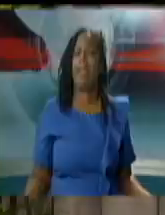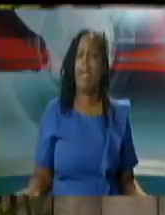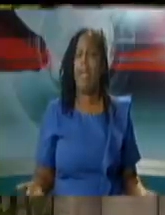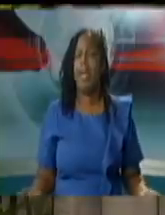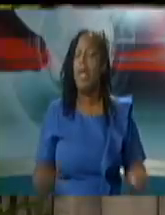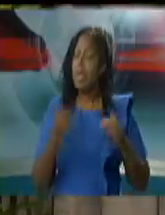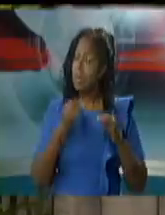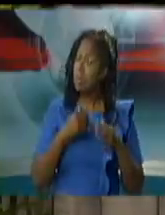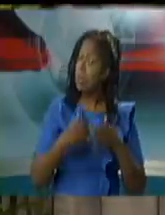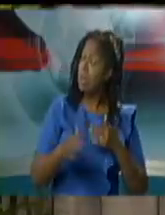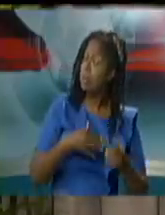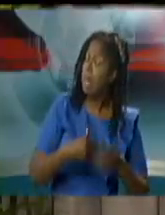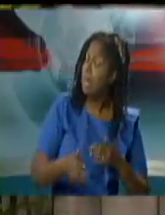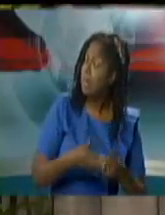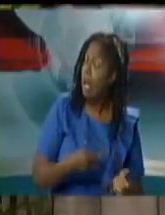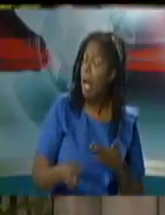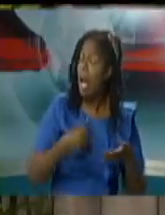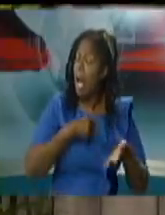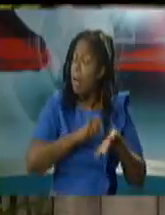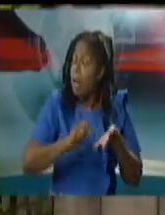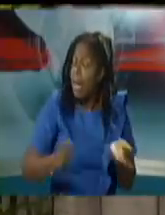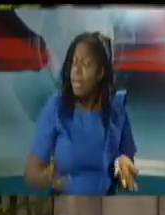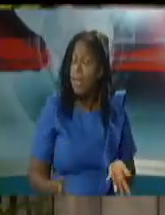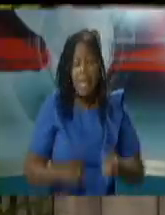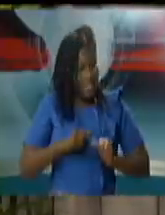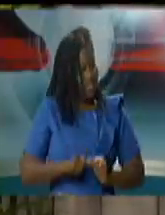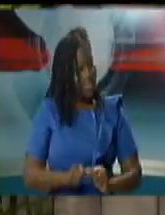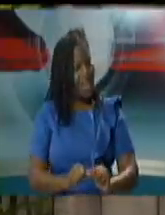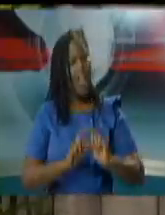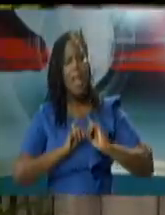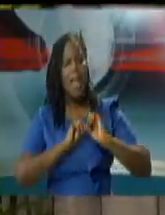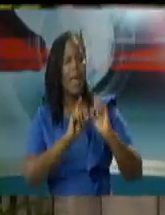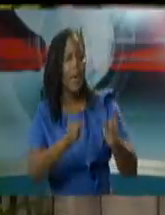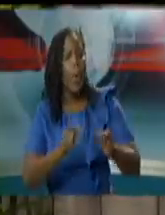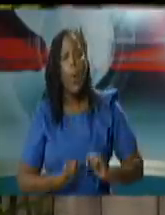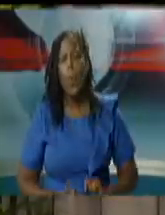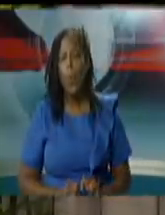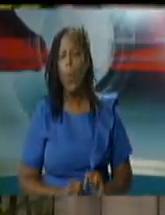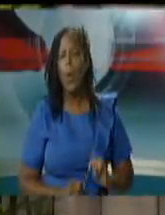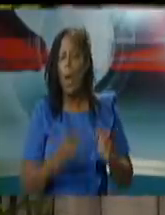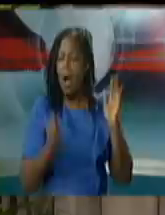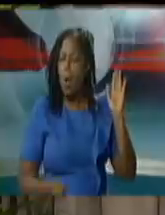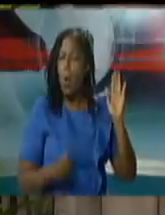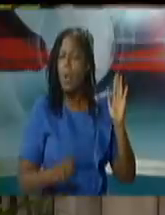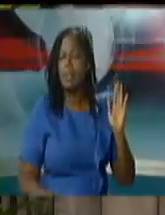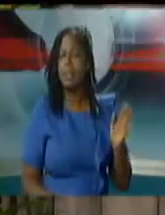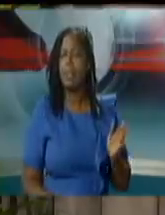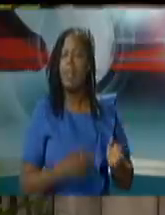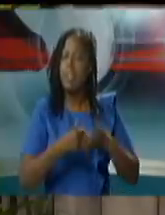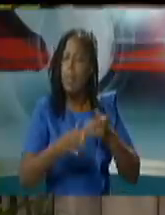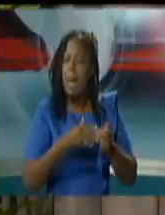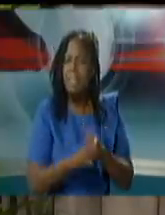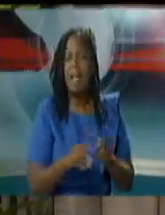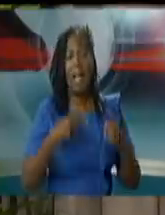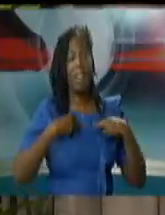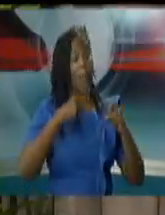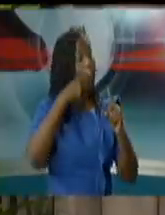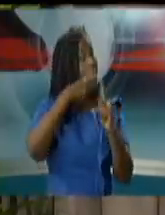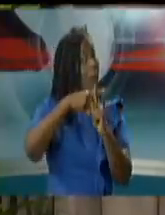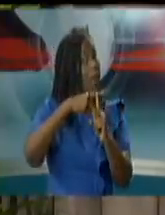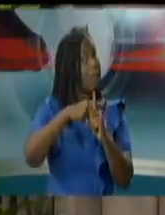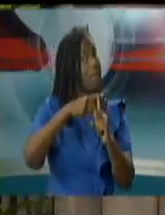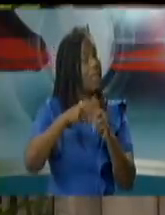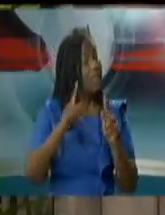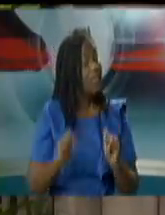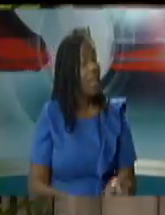letter in the face of knowing that there was a positive test and why that was said in the letter was to allow for an application